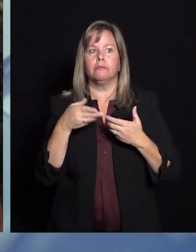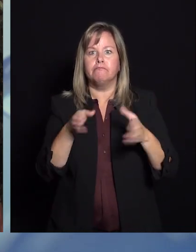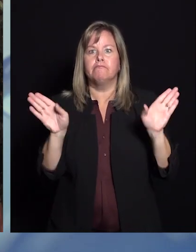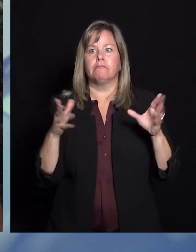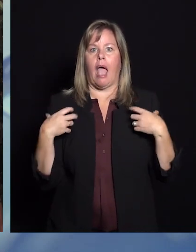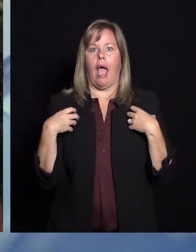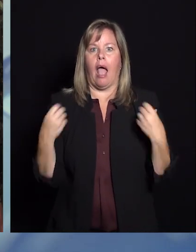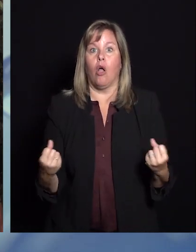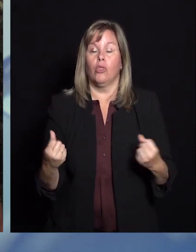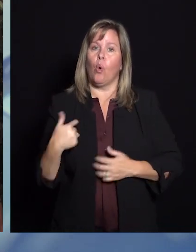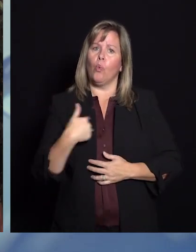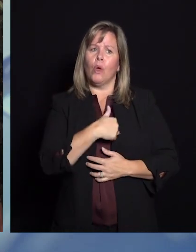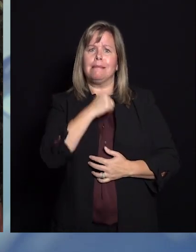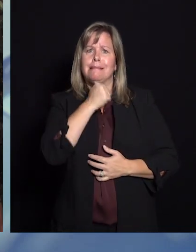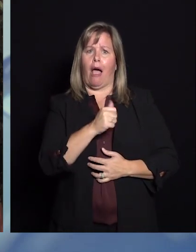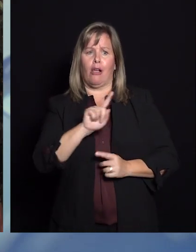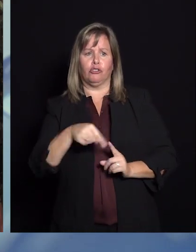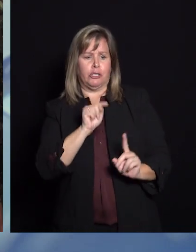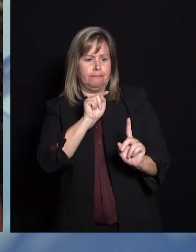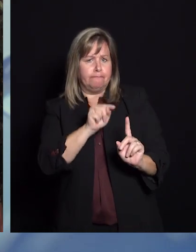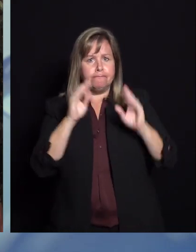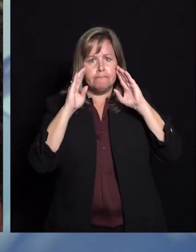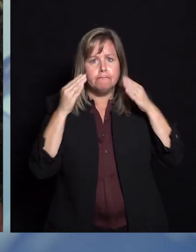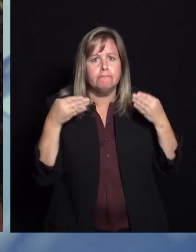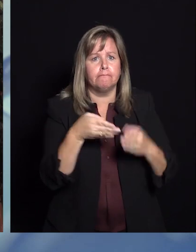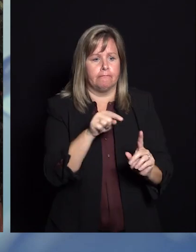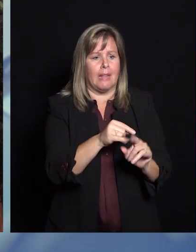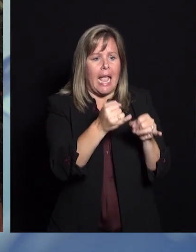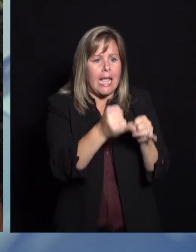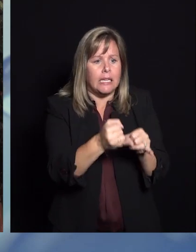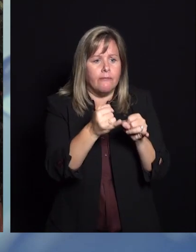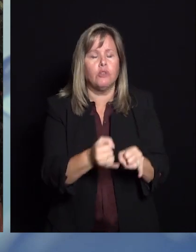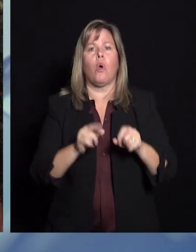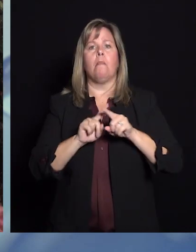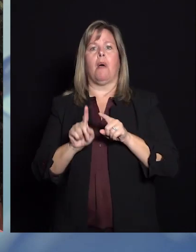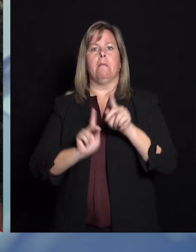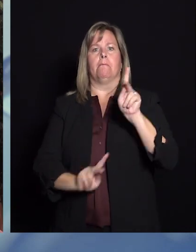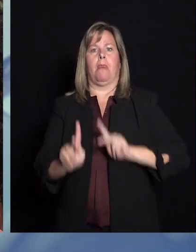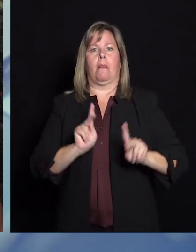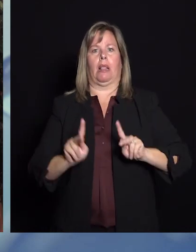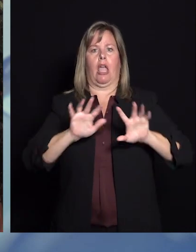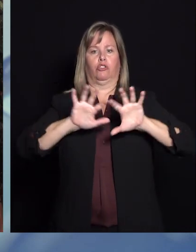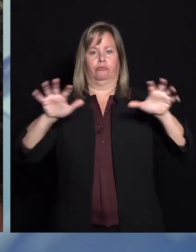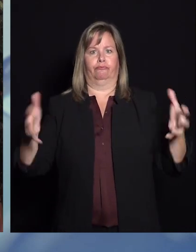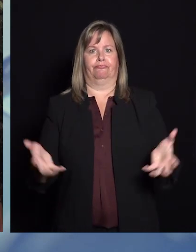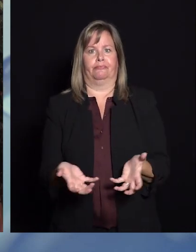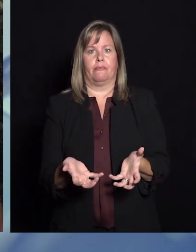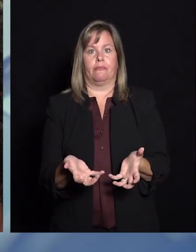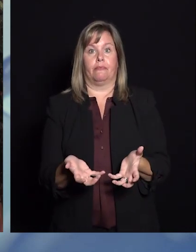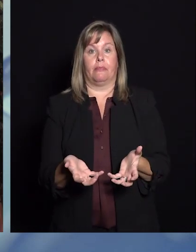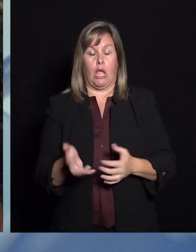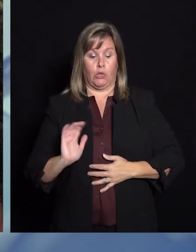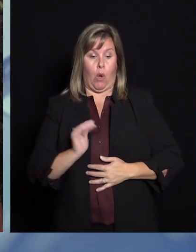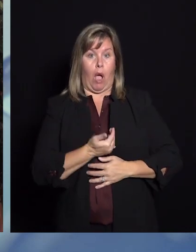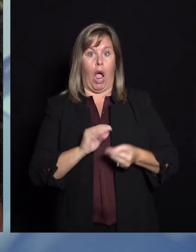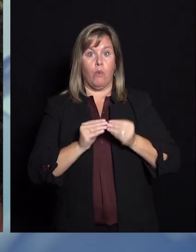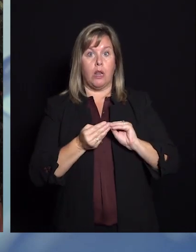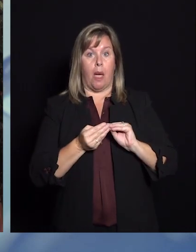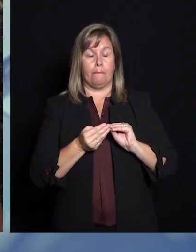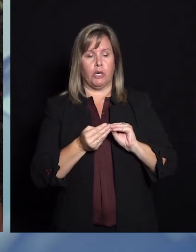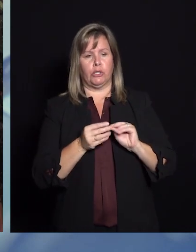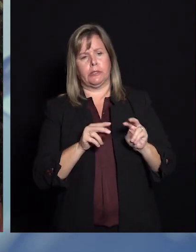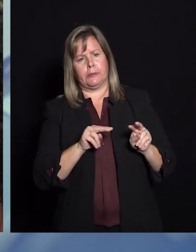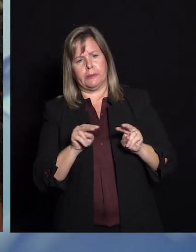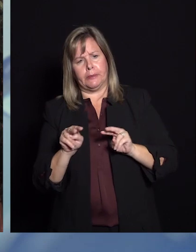not just worried about the health of an individual. We're worried about the health of a population. And so when we look at numbers like this,